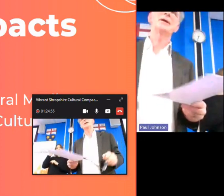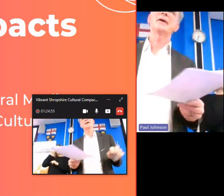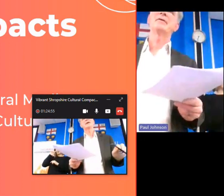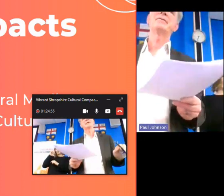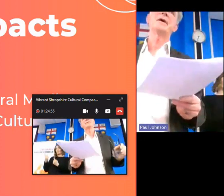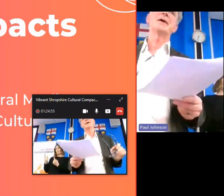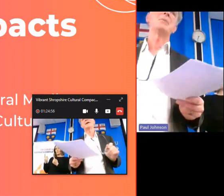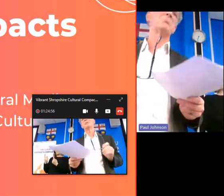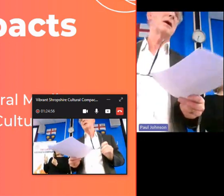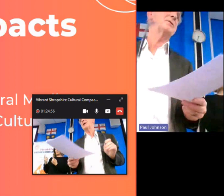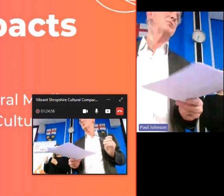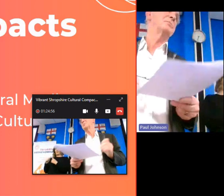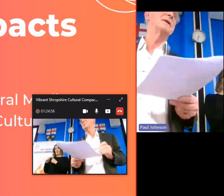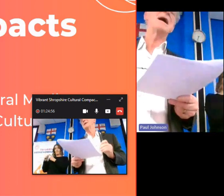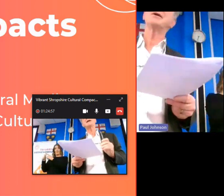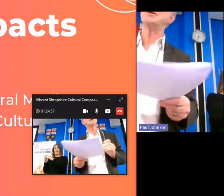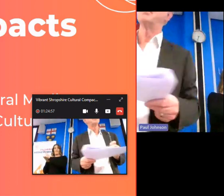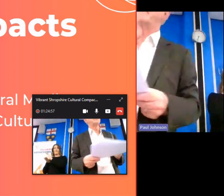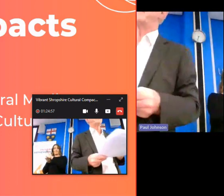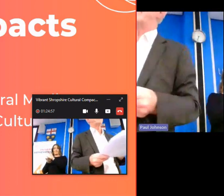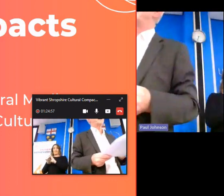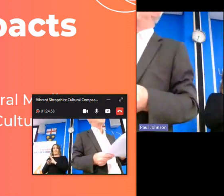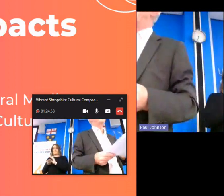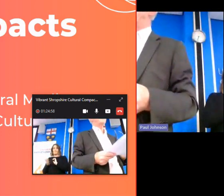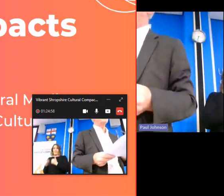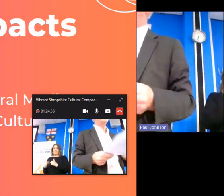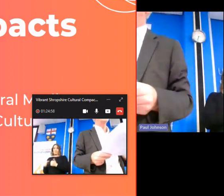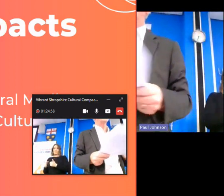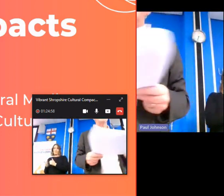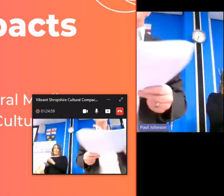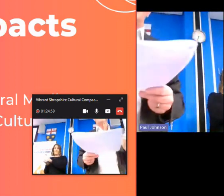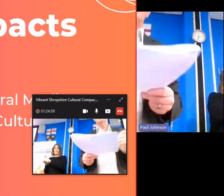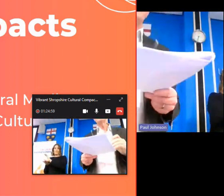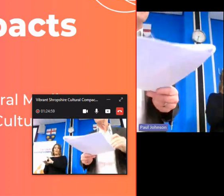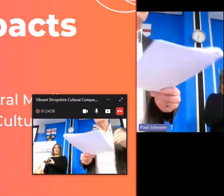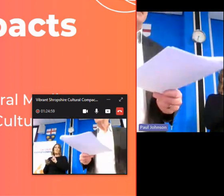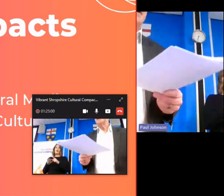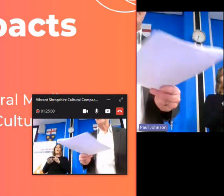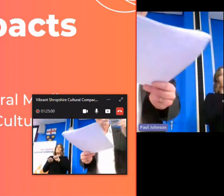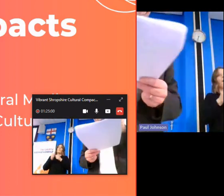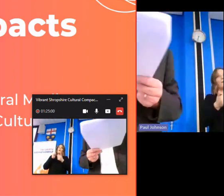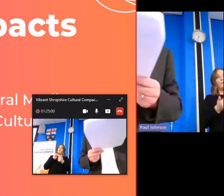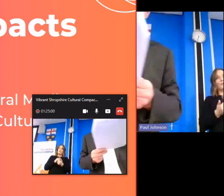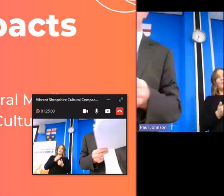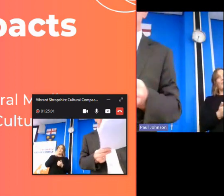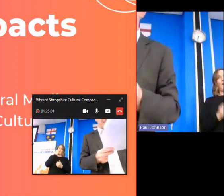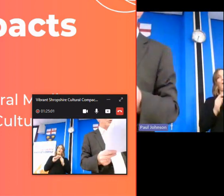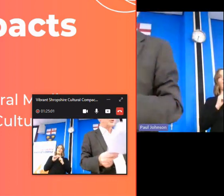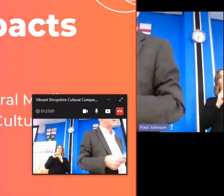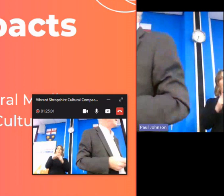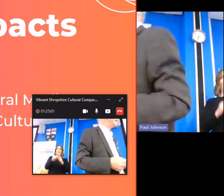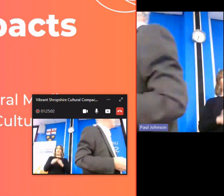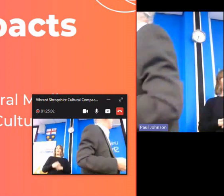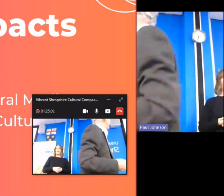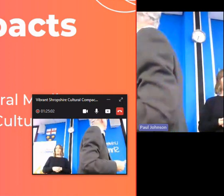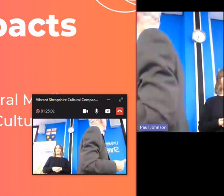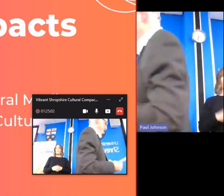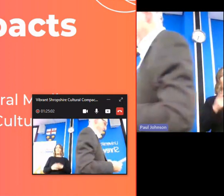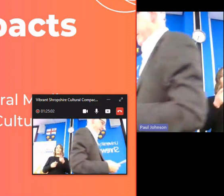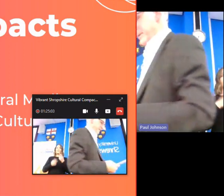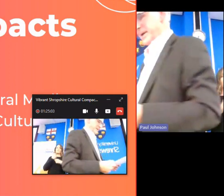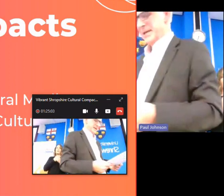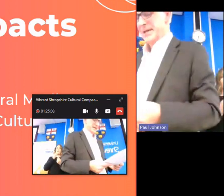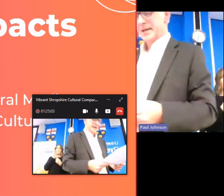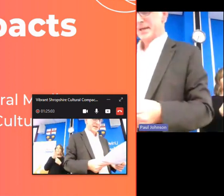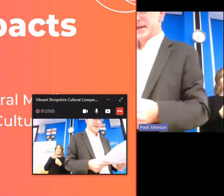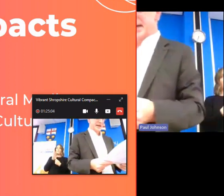actually have uh applied or been eligible for that investment uh and that has become uh very very important um